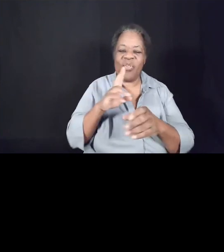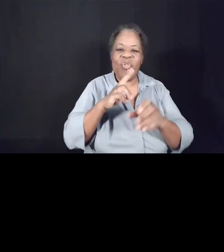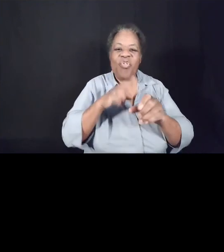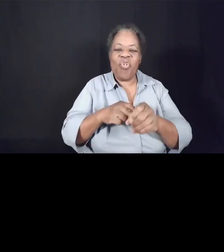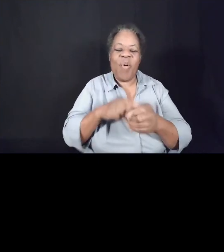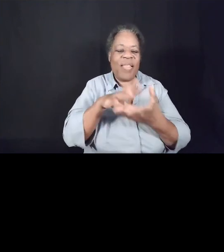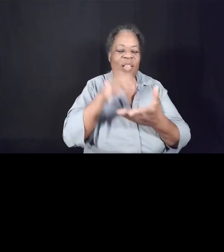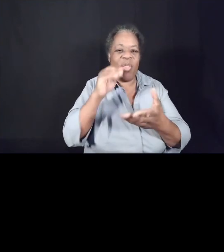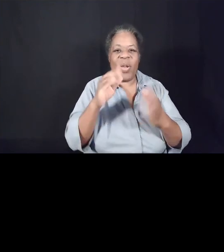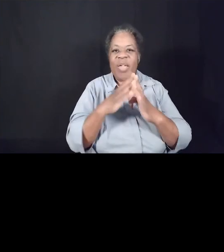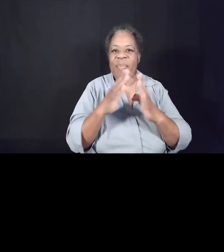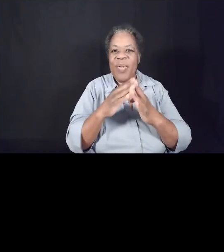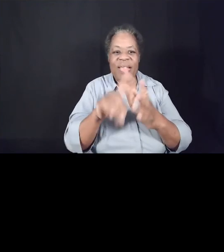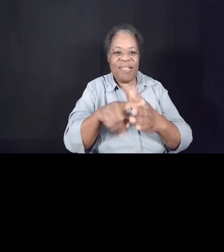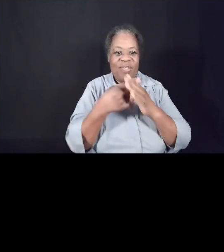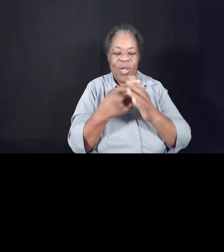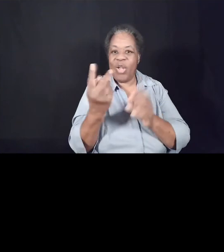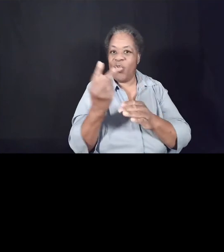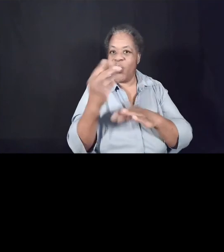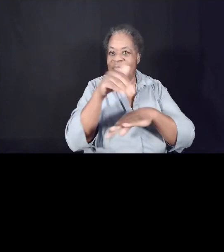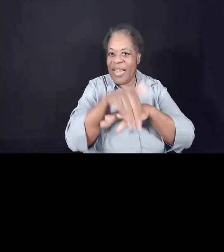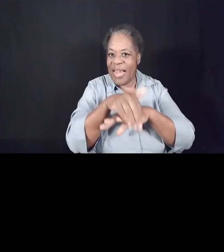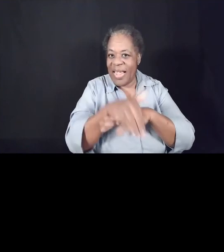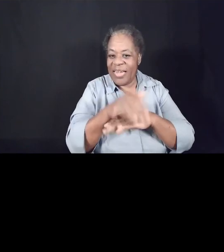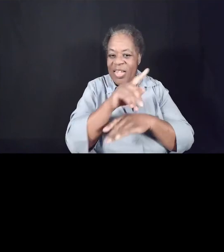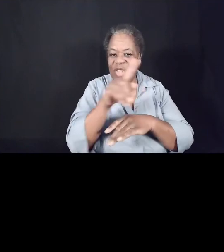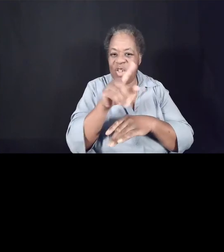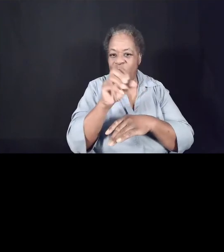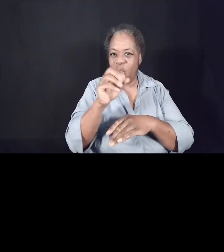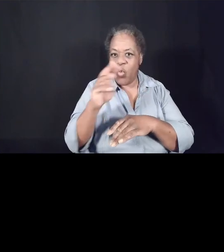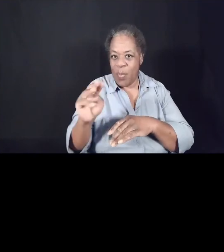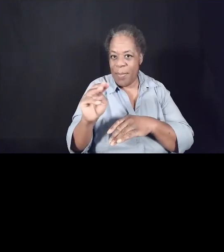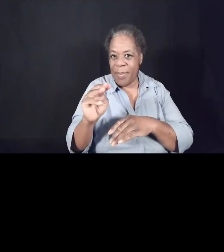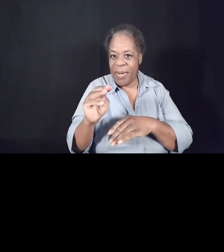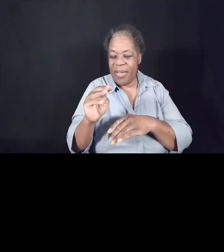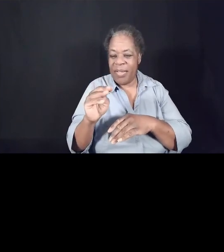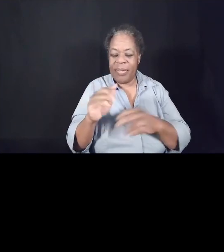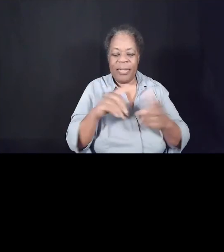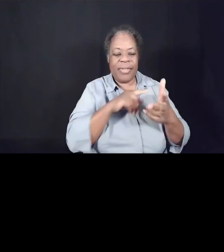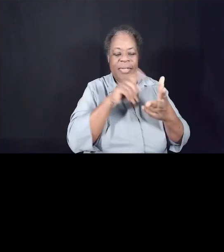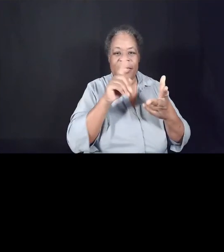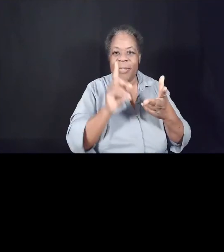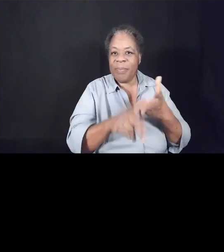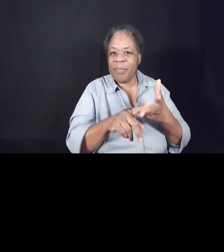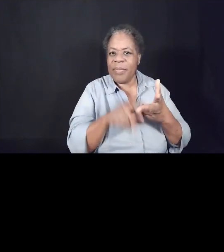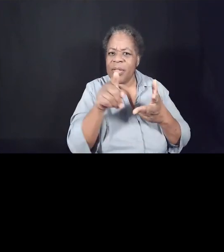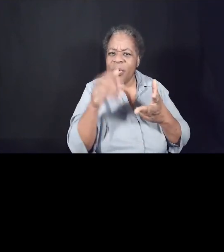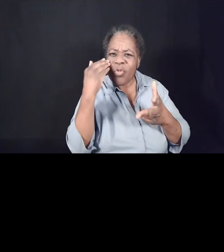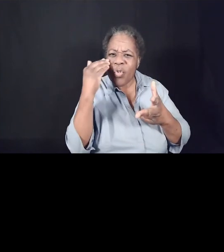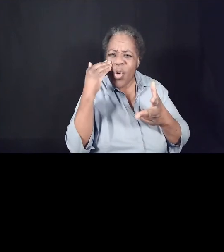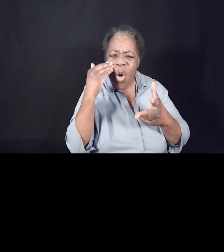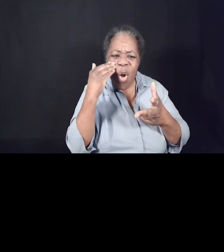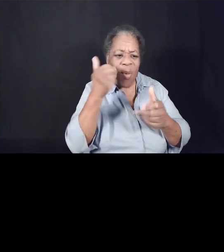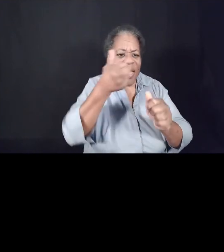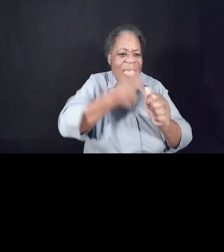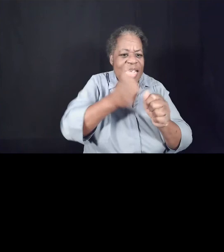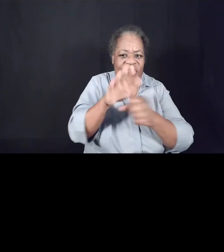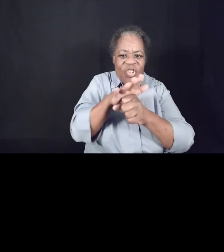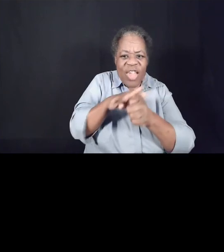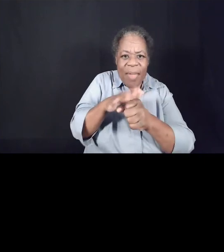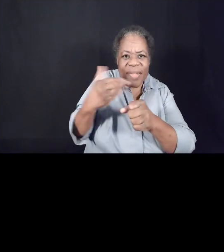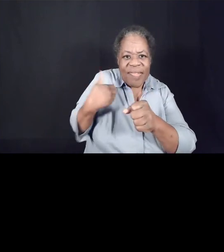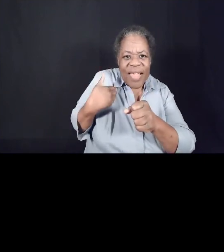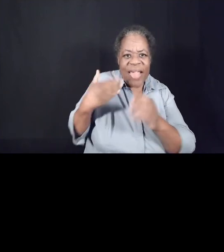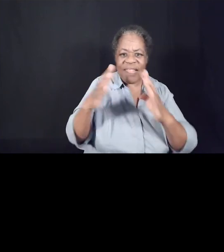start this Tuesday evening by Zoom. And thirdly, did you know that each campus has a community engagement